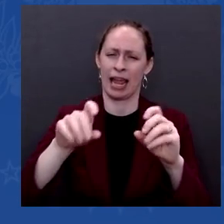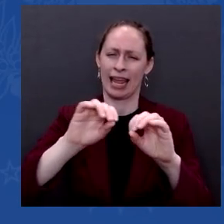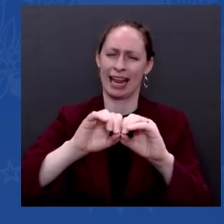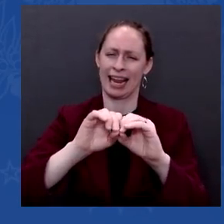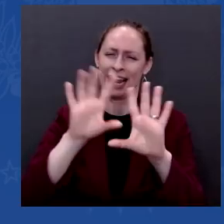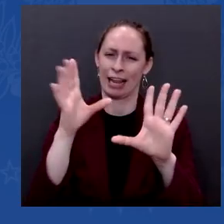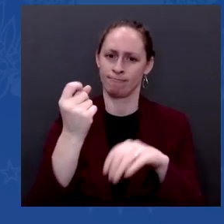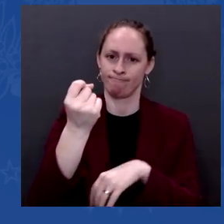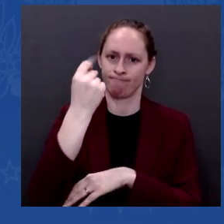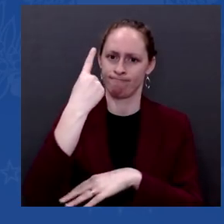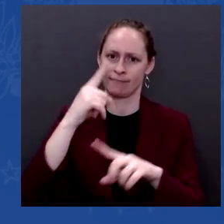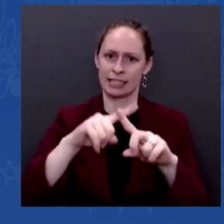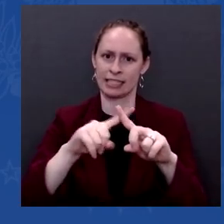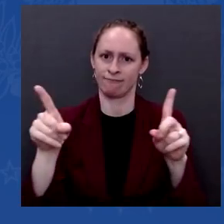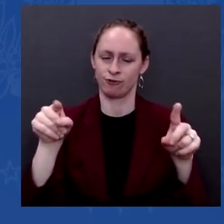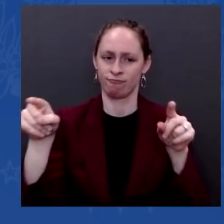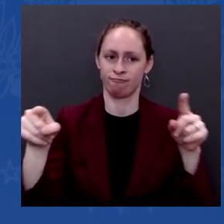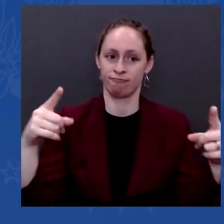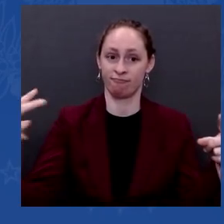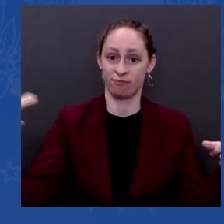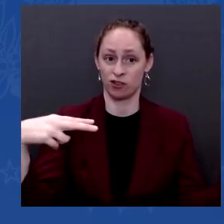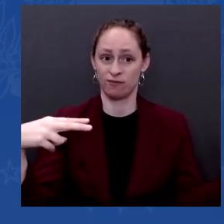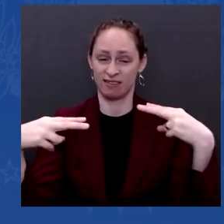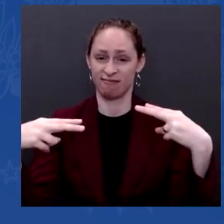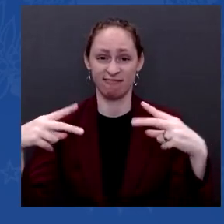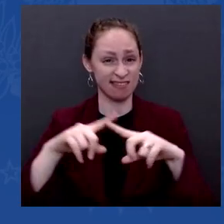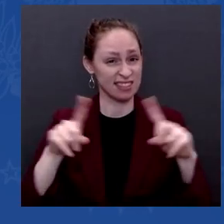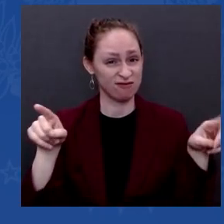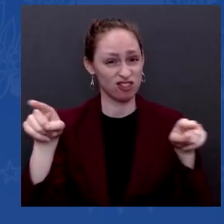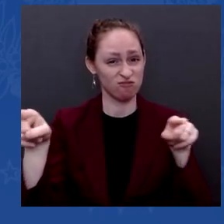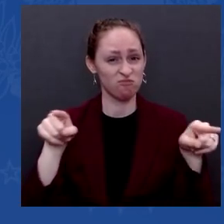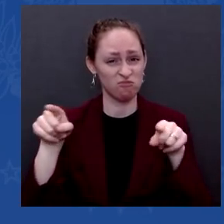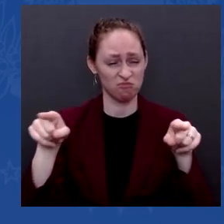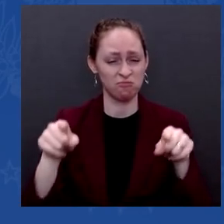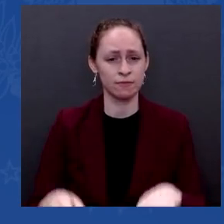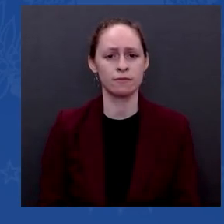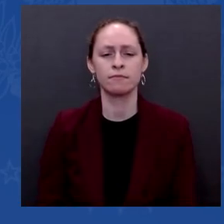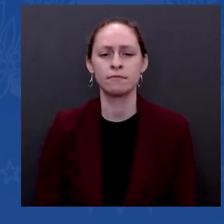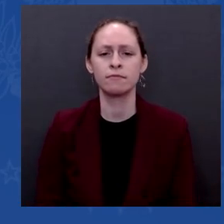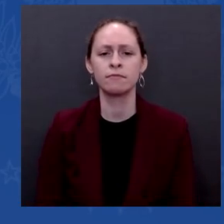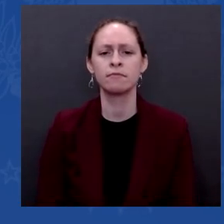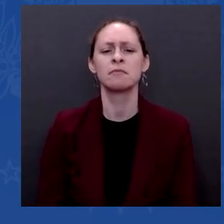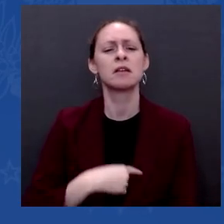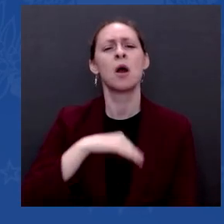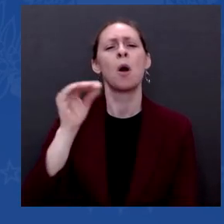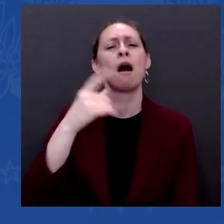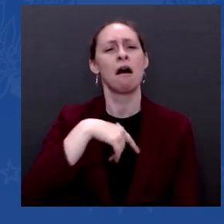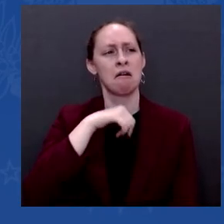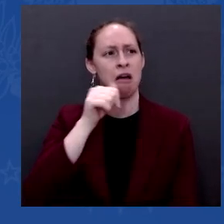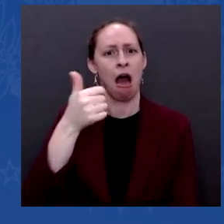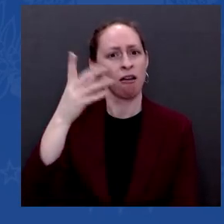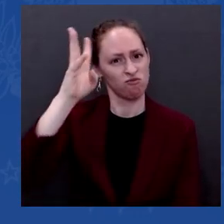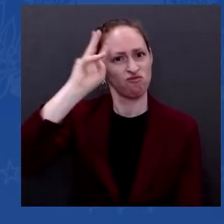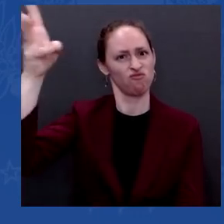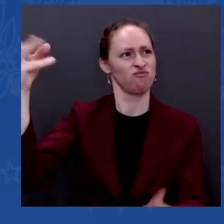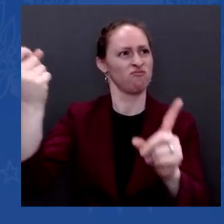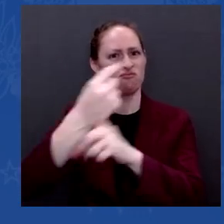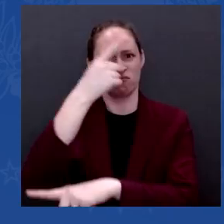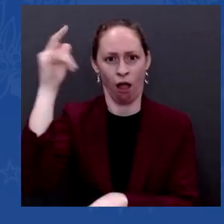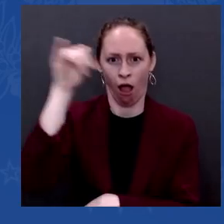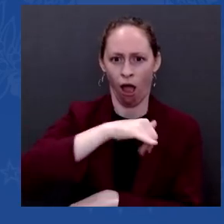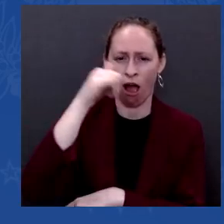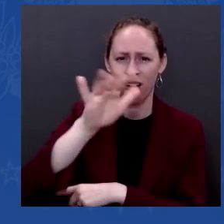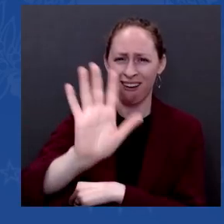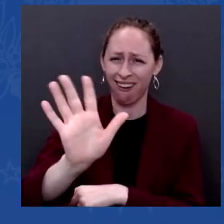for castles in the sky. I'm asking for practical things the American people have been asking for for a long time. — a